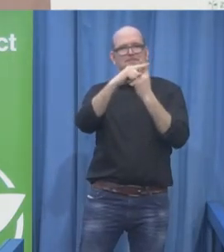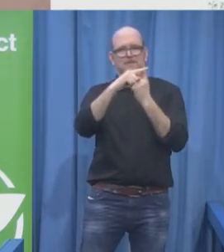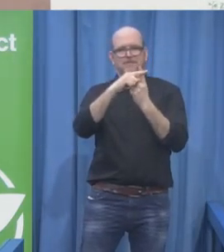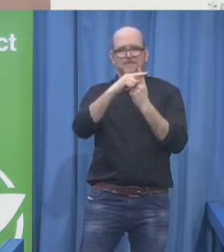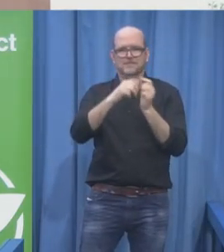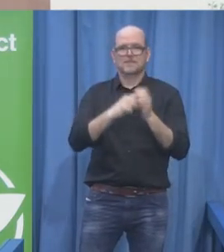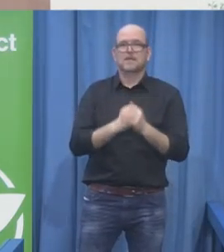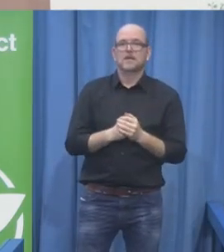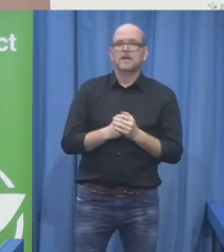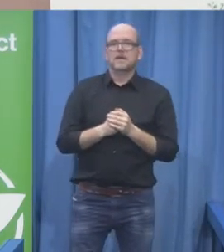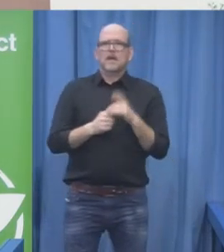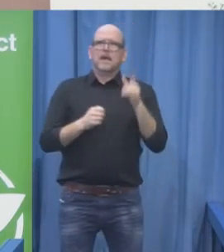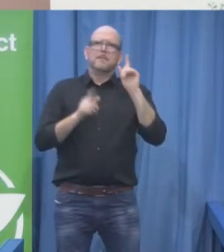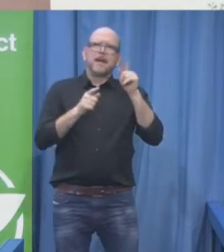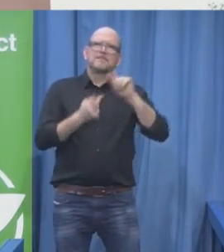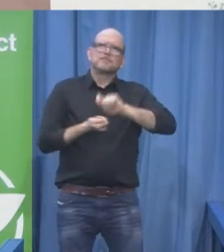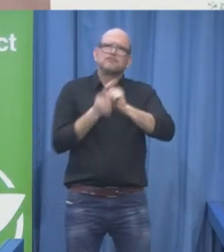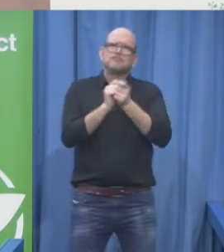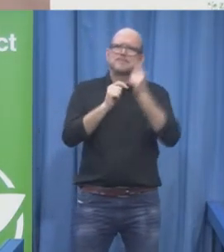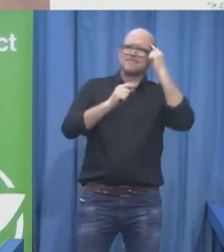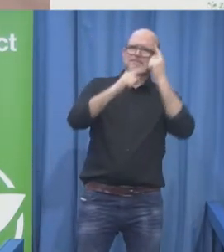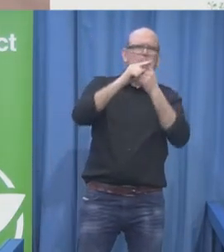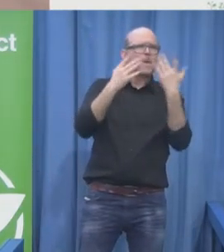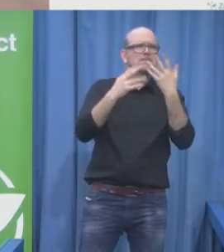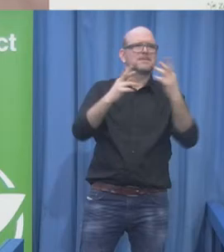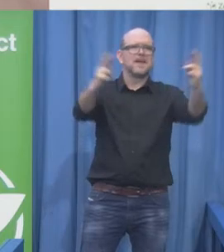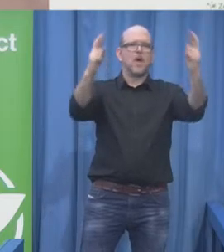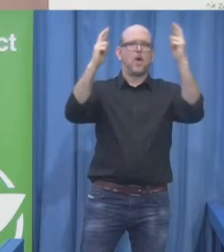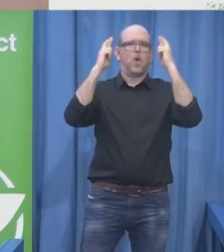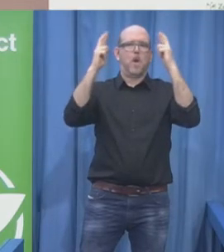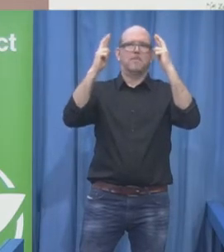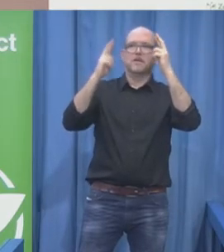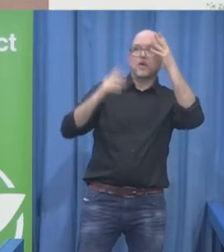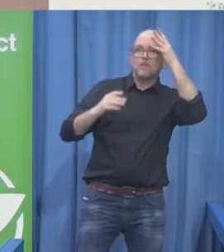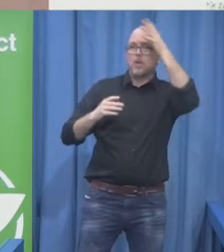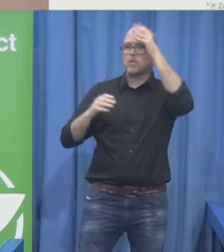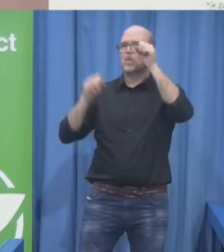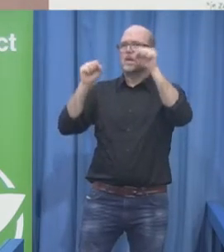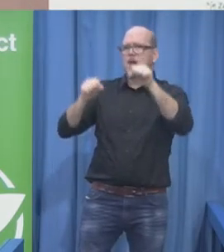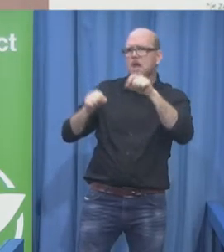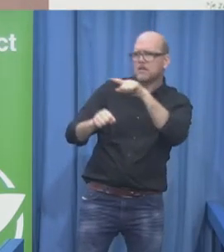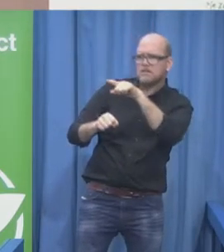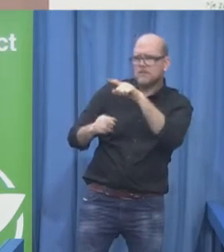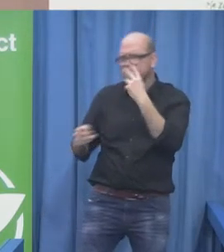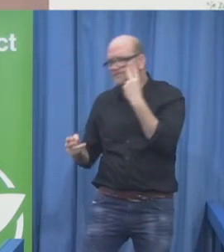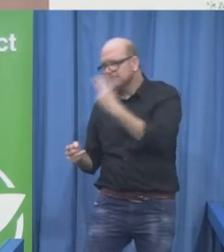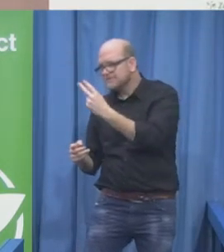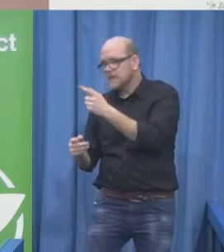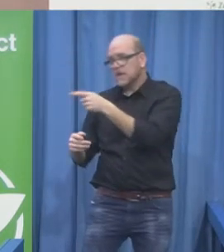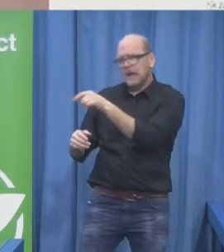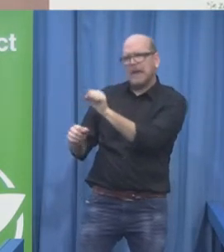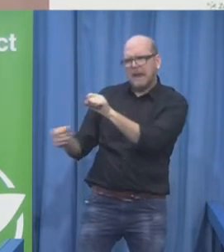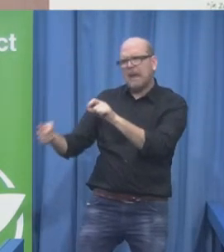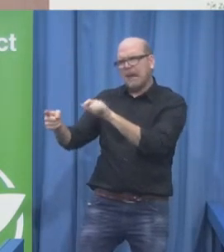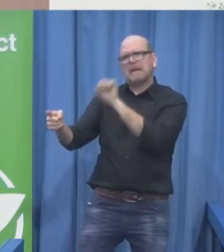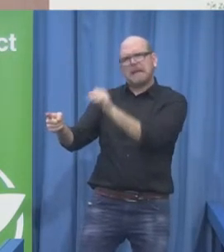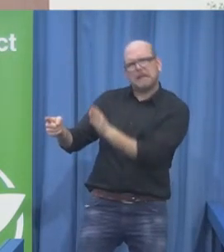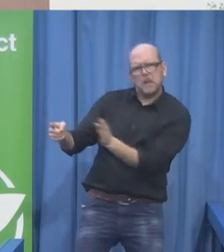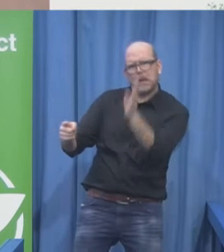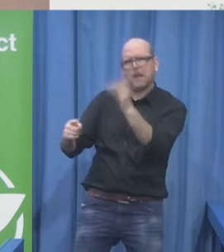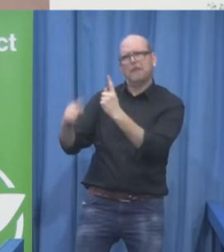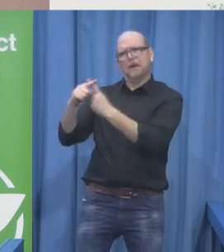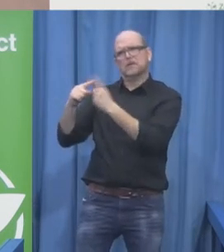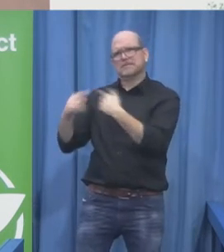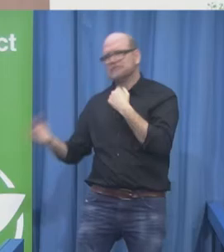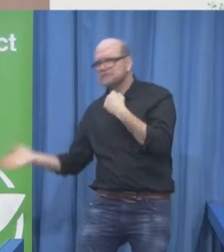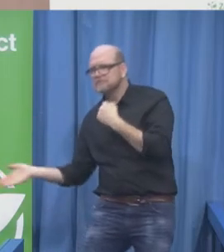shifted from the charitable cause or the medical cause to a completely